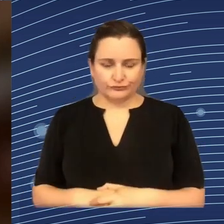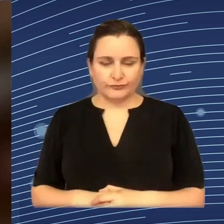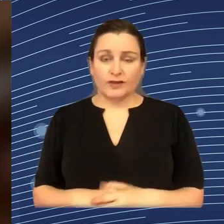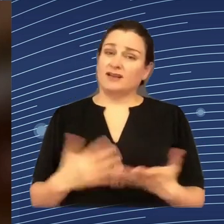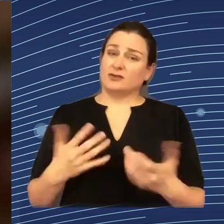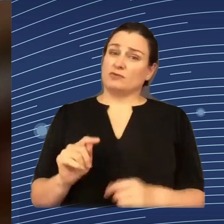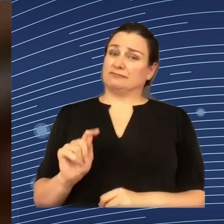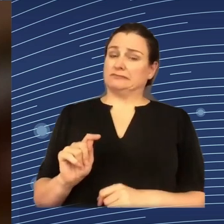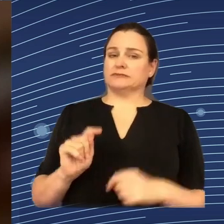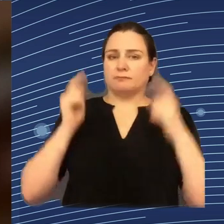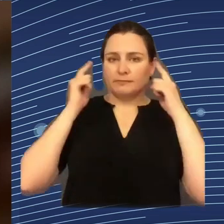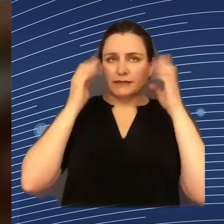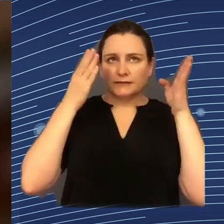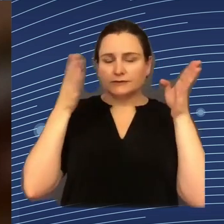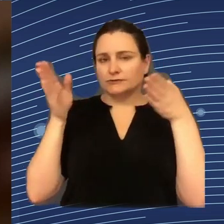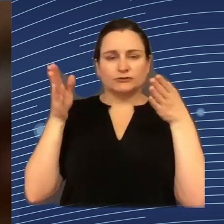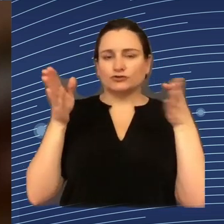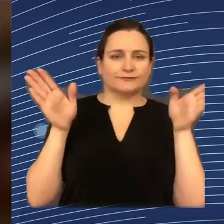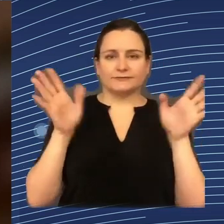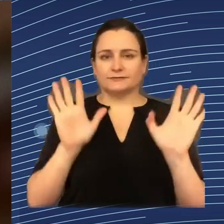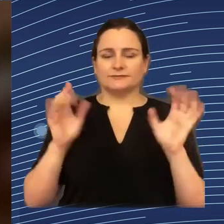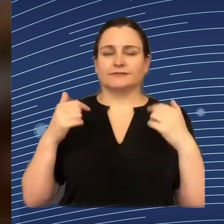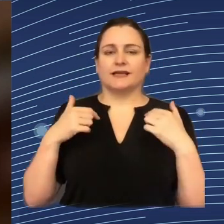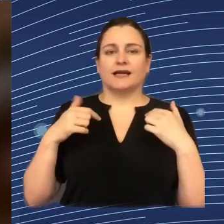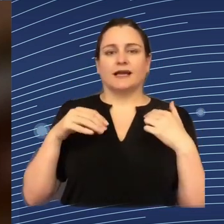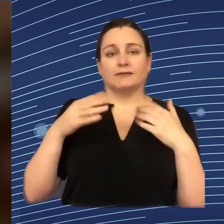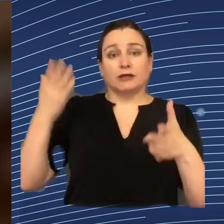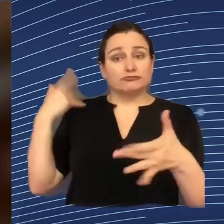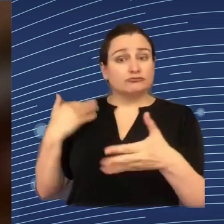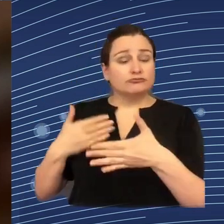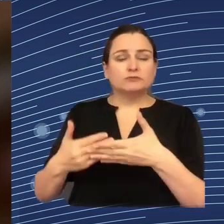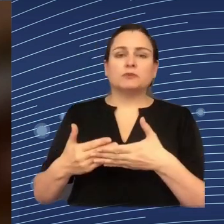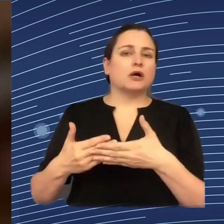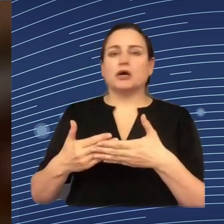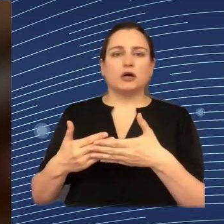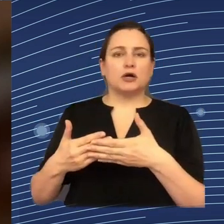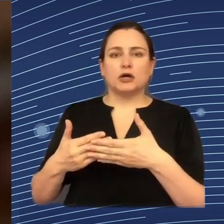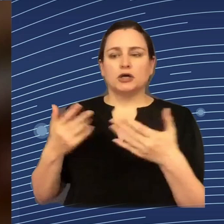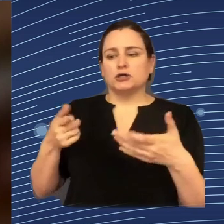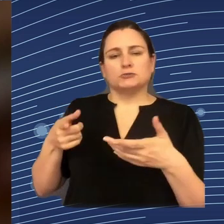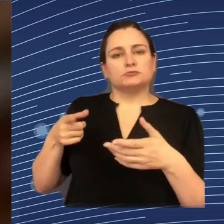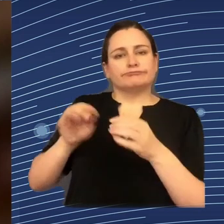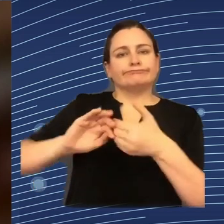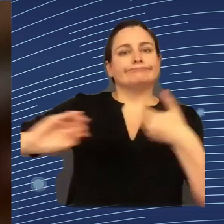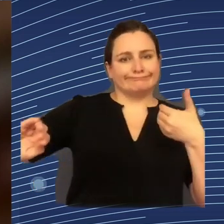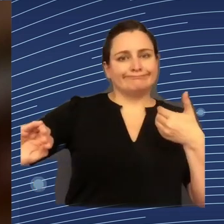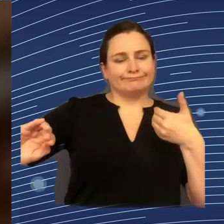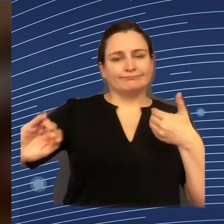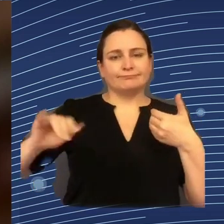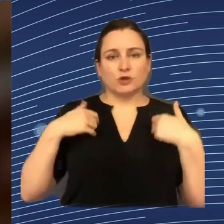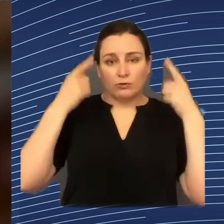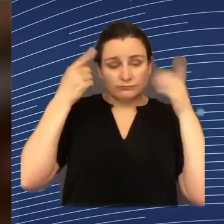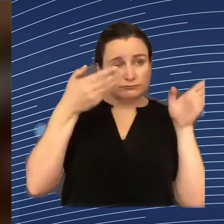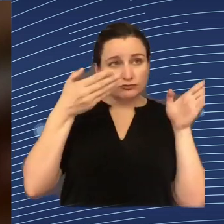conceptual shift, but it is so far a purely theoretical argument. So it's not really happening in practice, but it came out of the